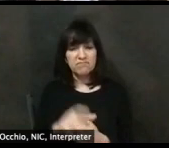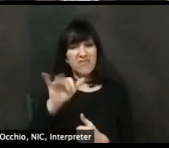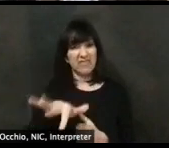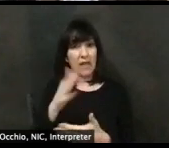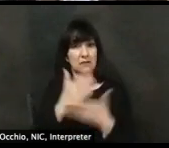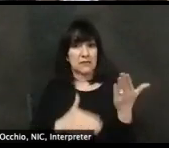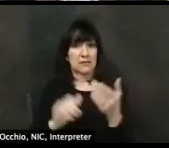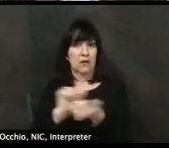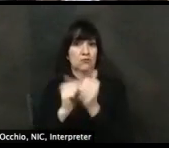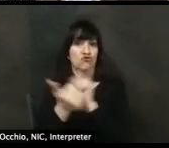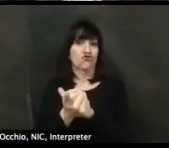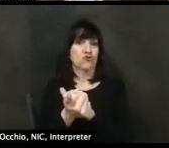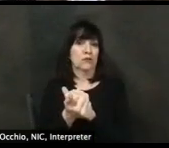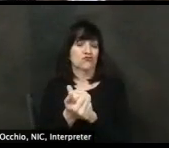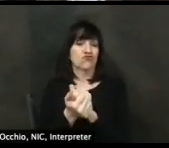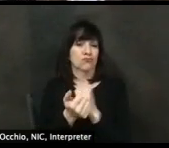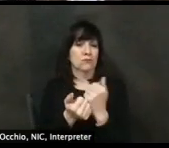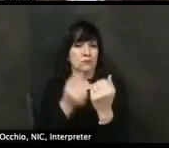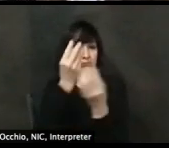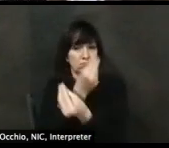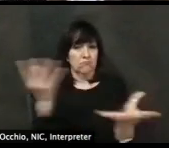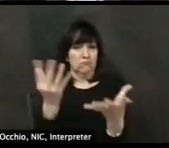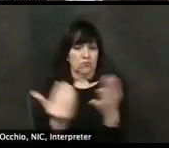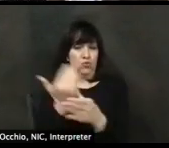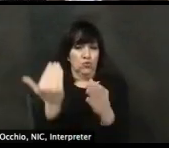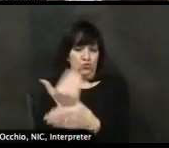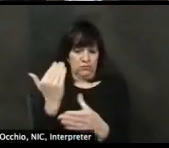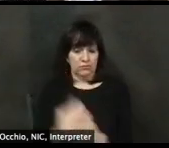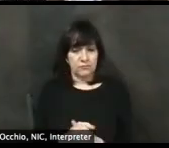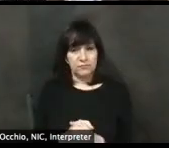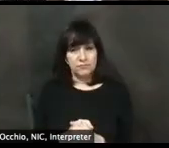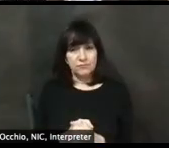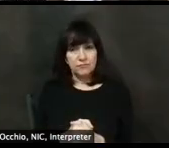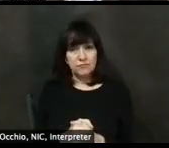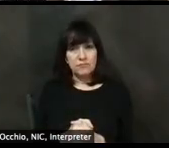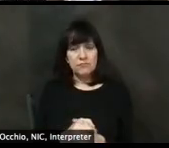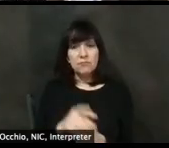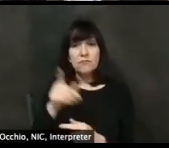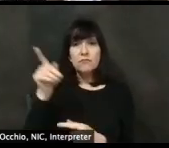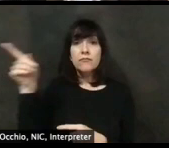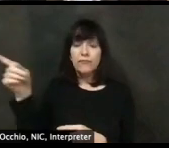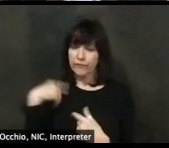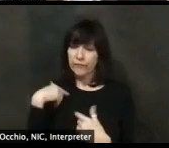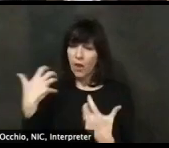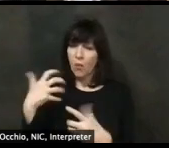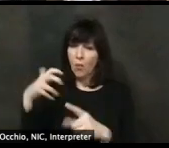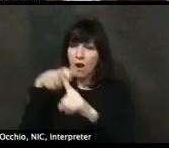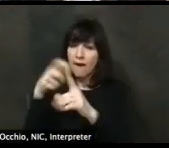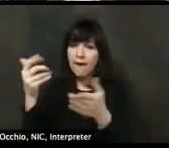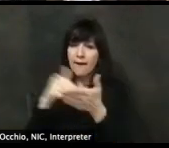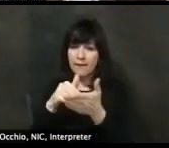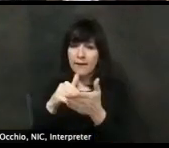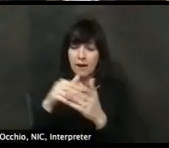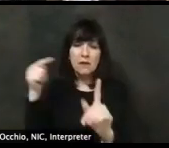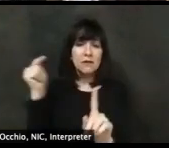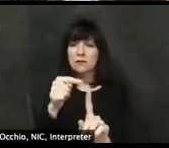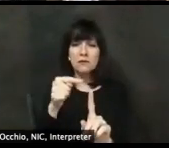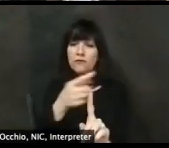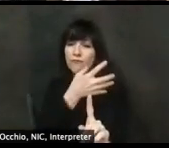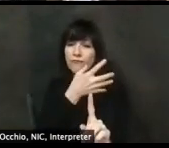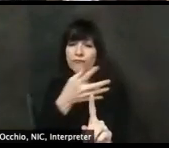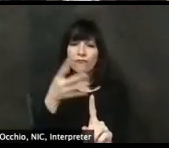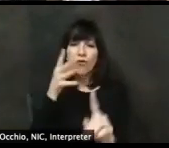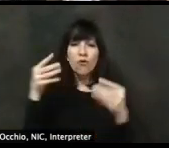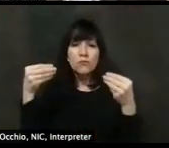Thank you, Damien. And, uh, I'm going to come back to you with a follow-up about farmers markets, but first, just for folks who are joining us, please do visit